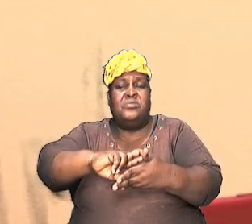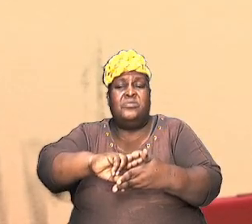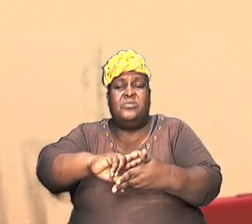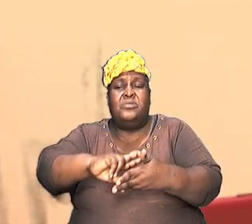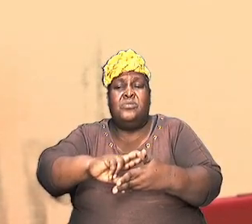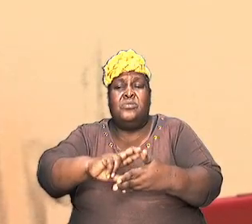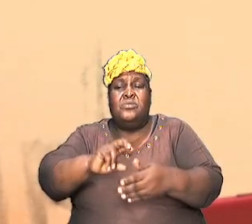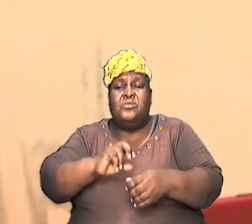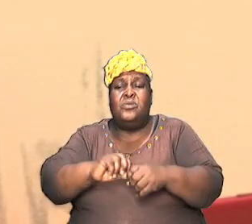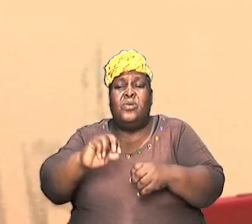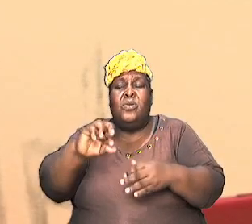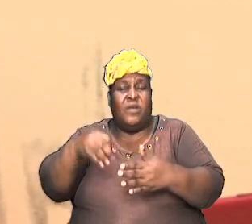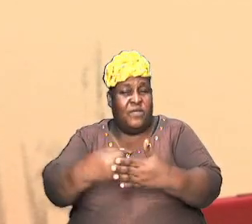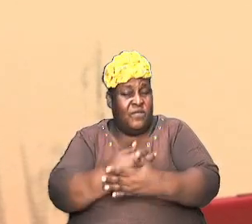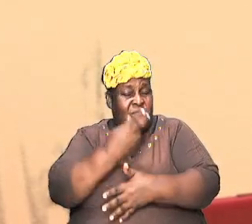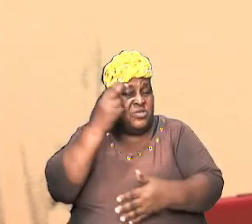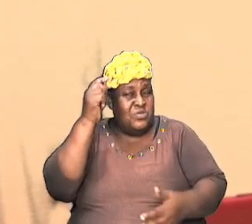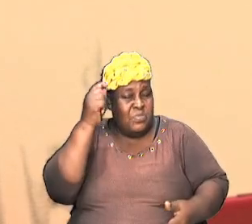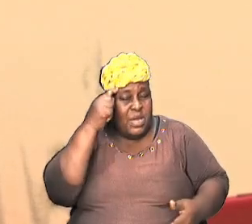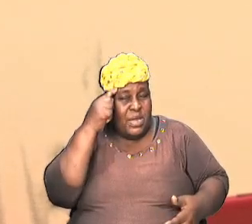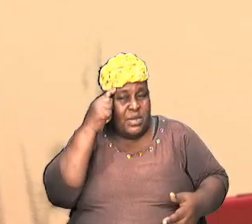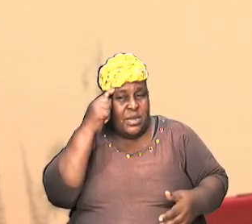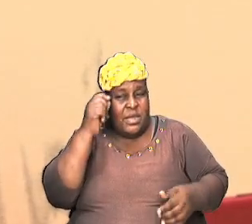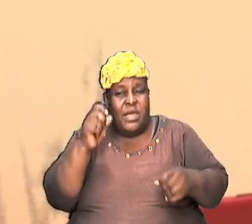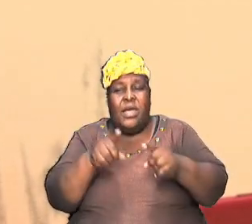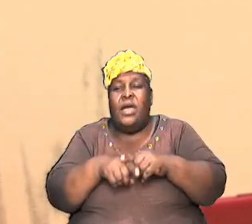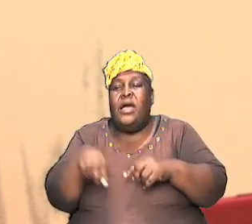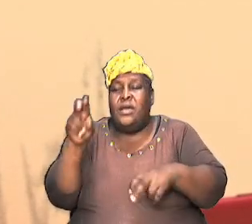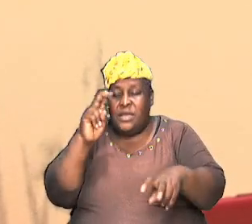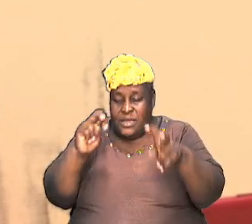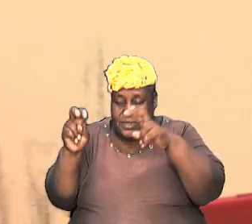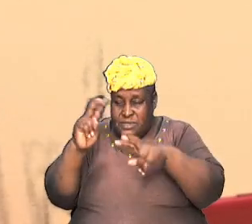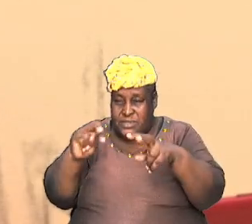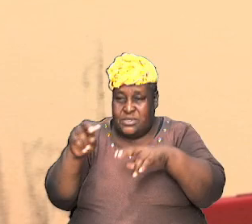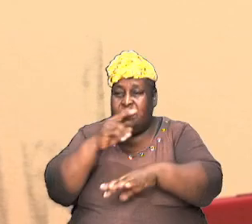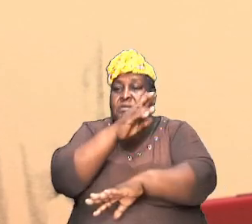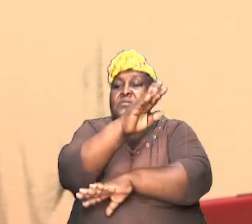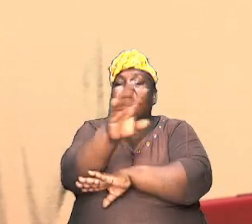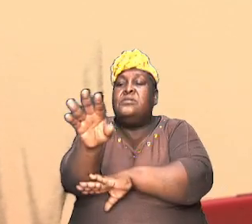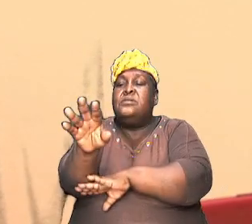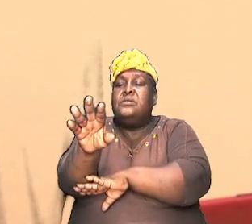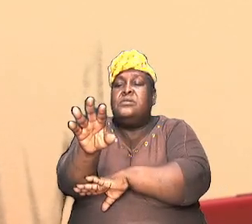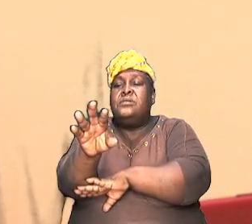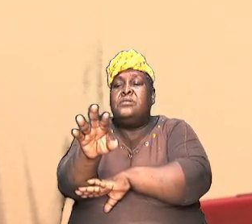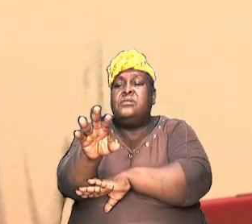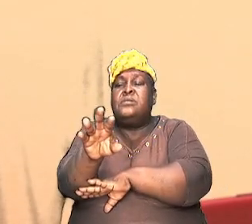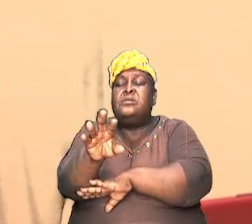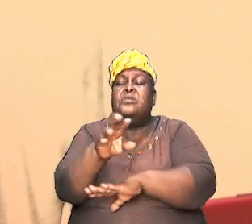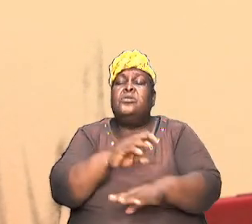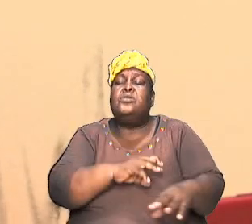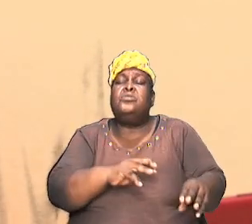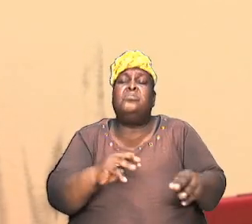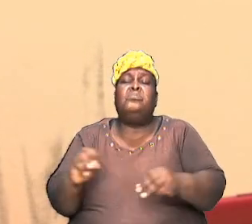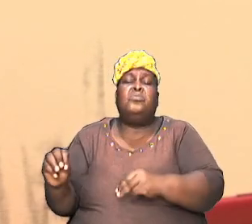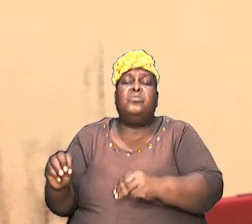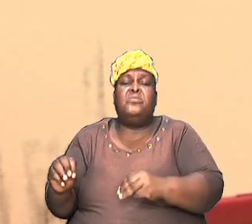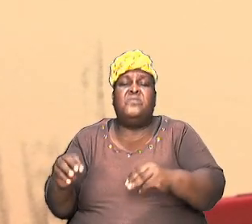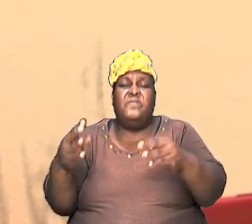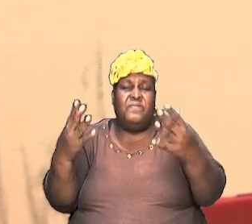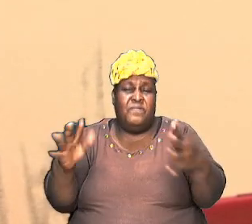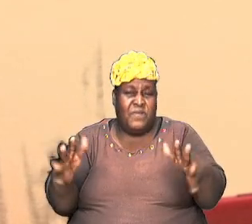can refresh our minds as we seek this afternoon to move to close our